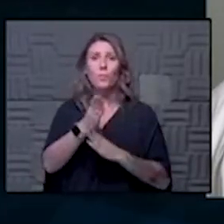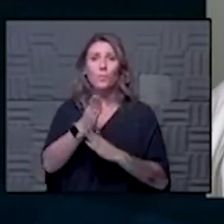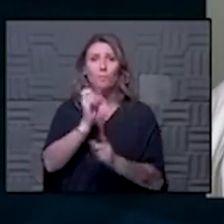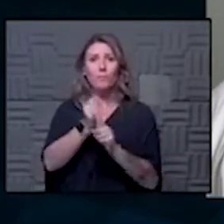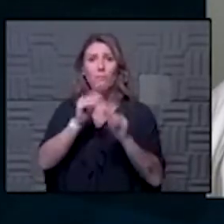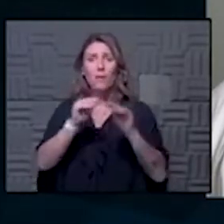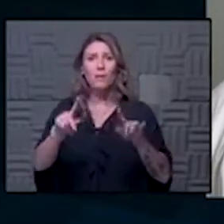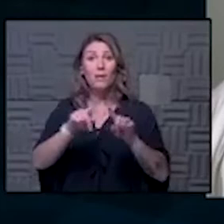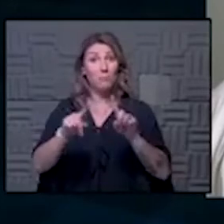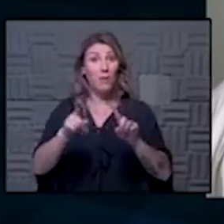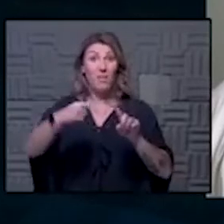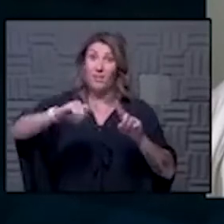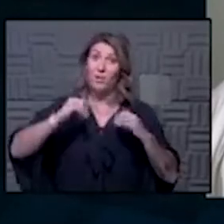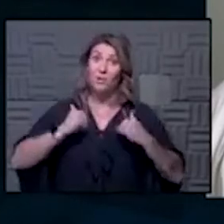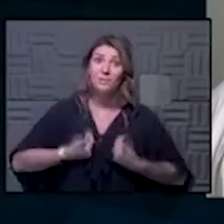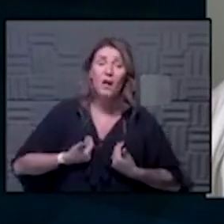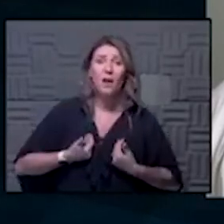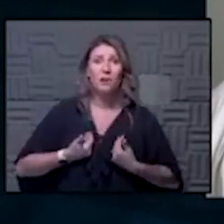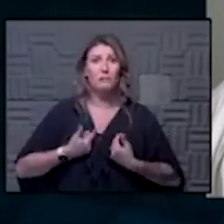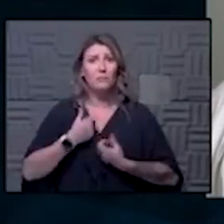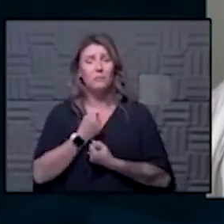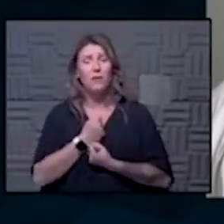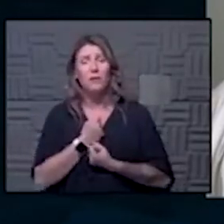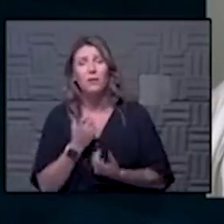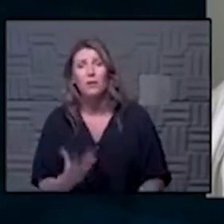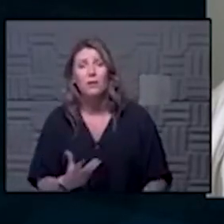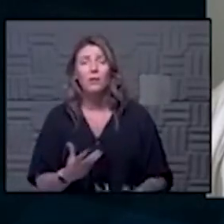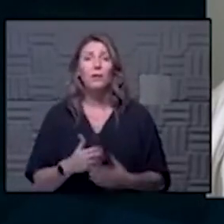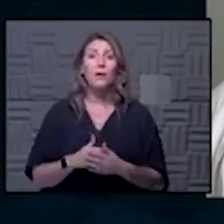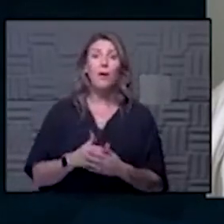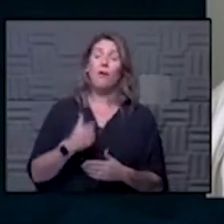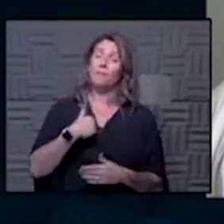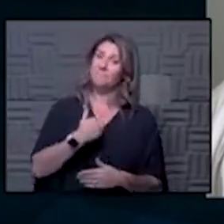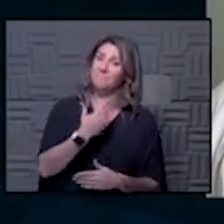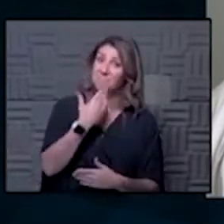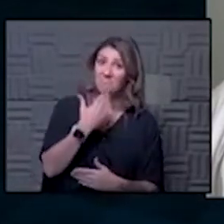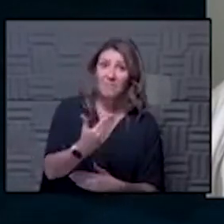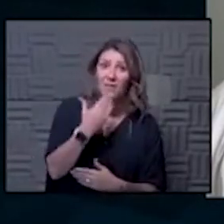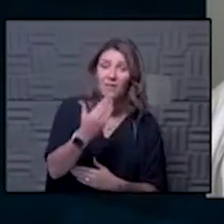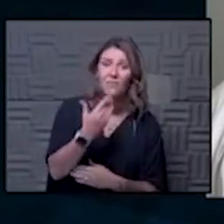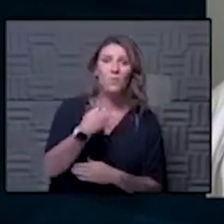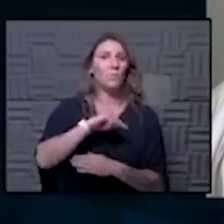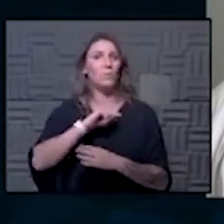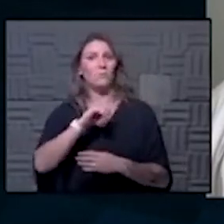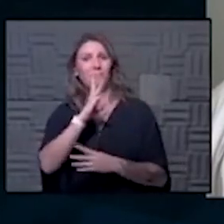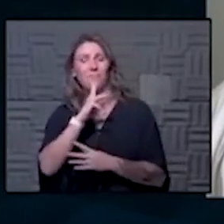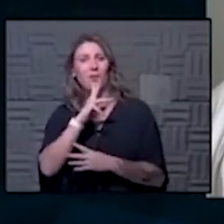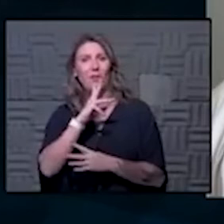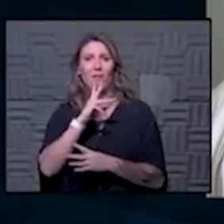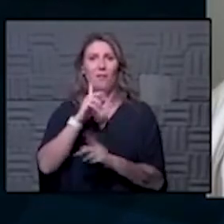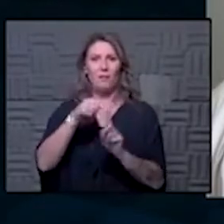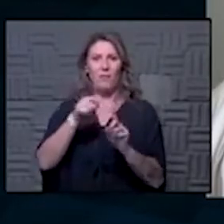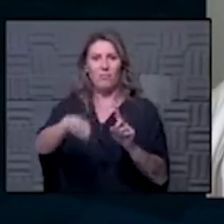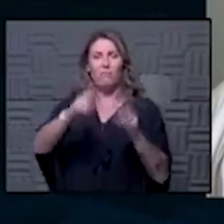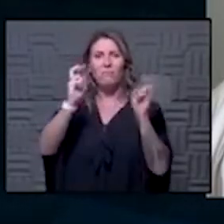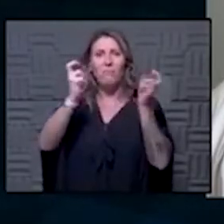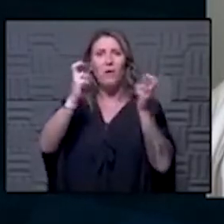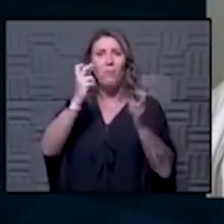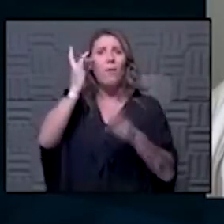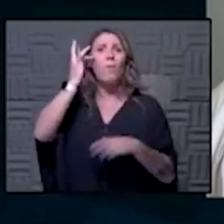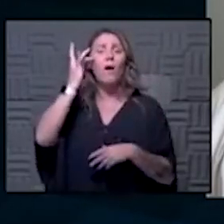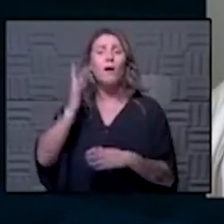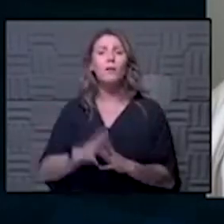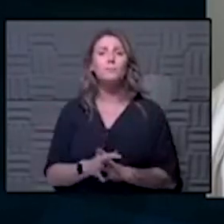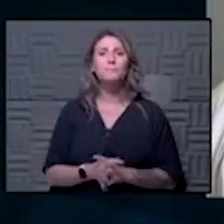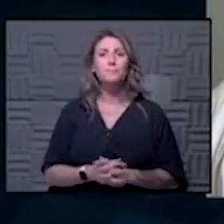and and and worn down and I'm so thankful that there we're talking about this because it is something